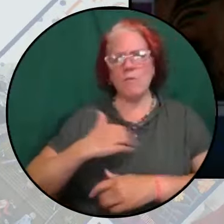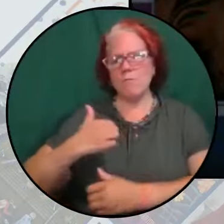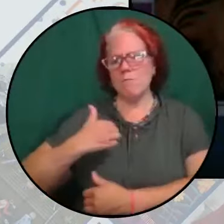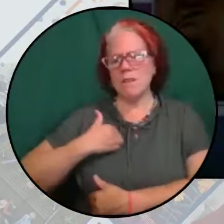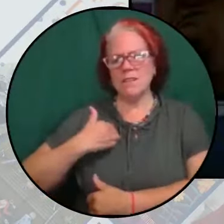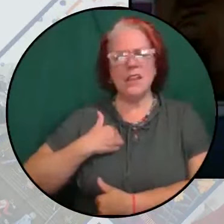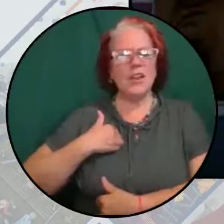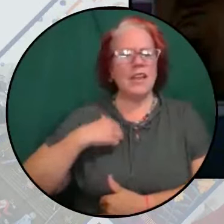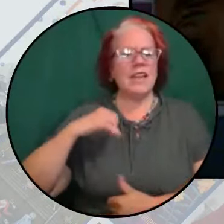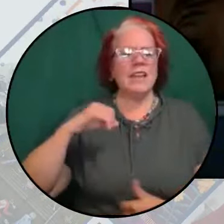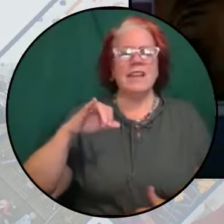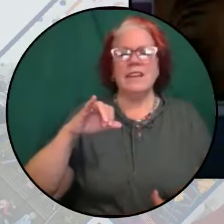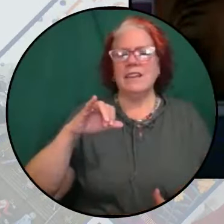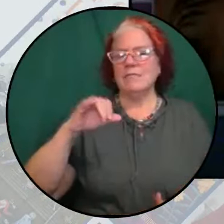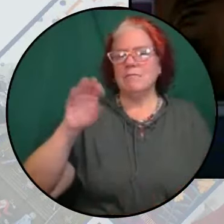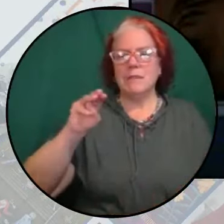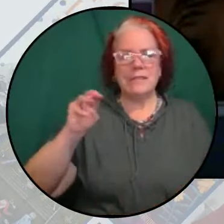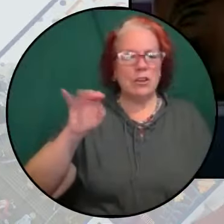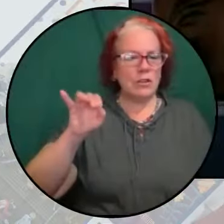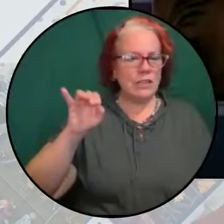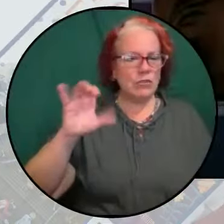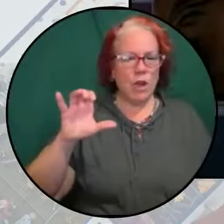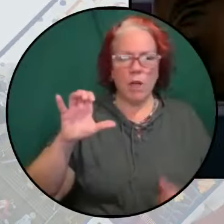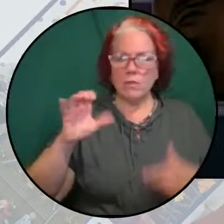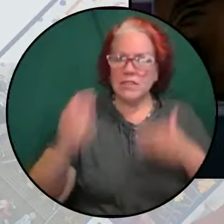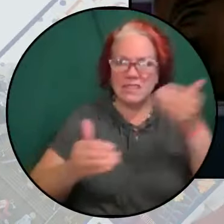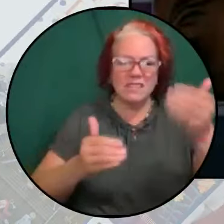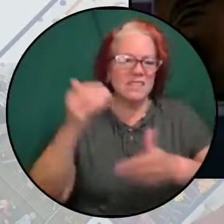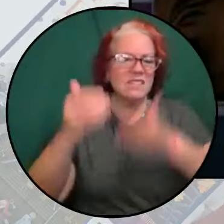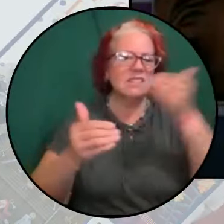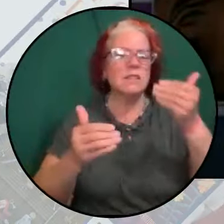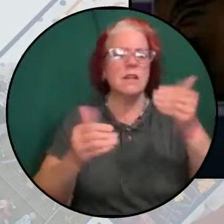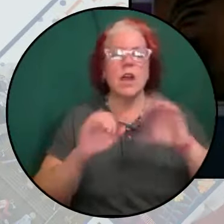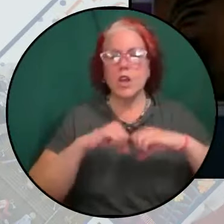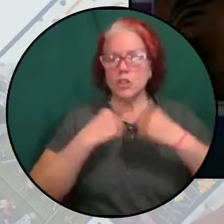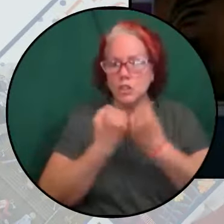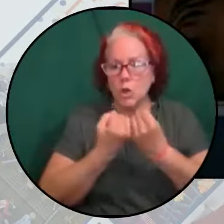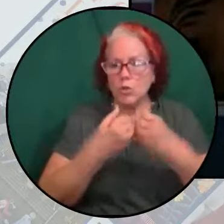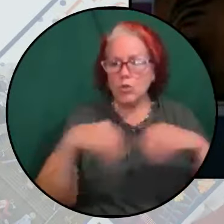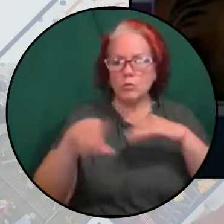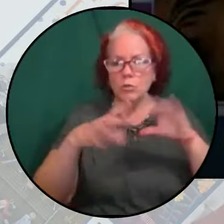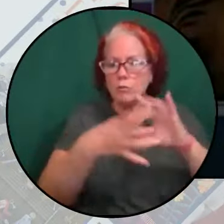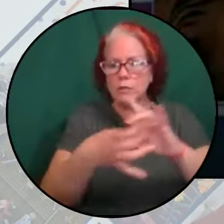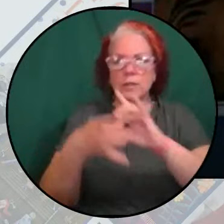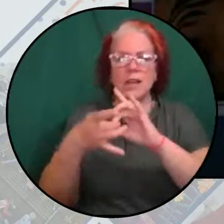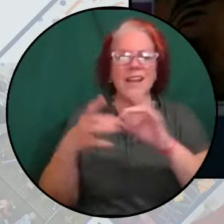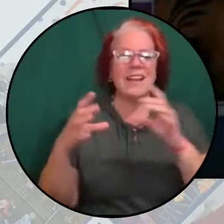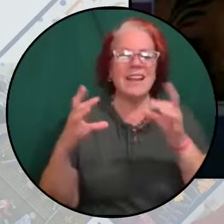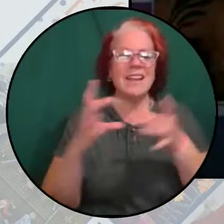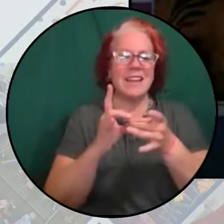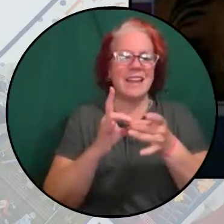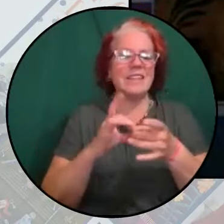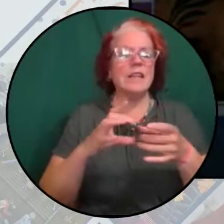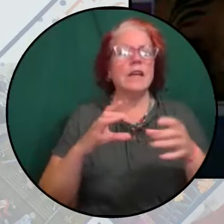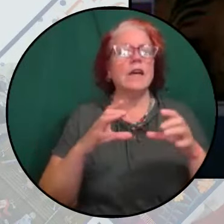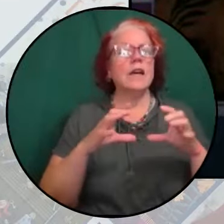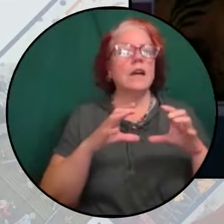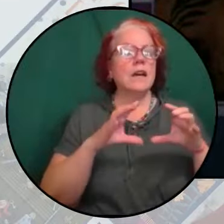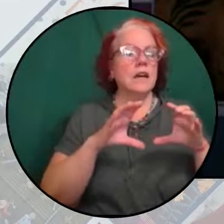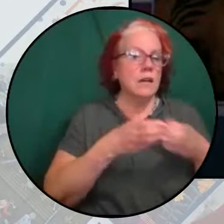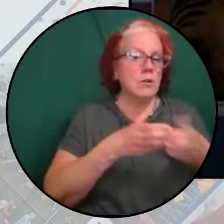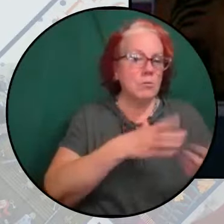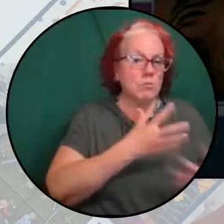-industrial complex, social movement coalitions connecting prisons and militarism and linking their mutually